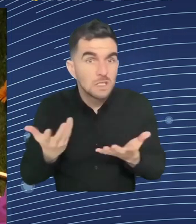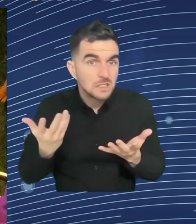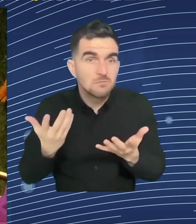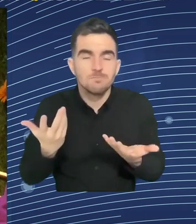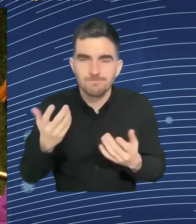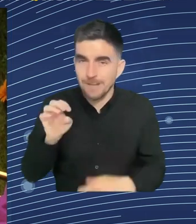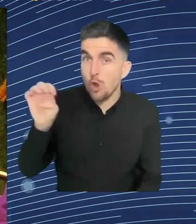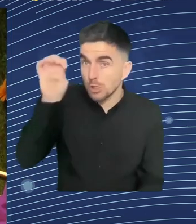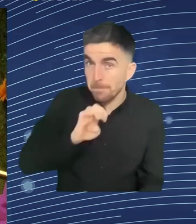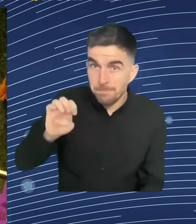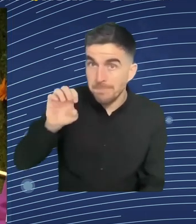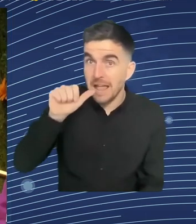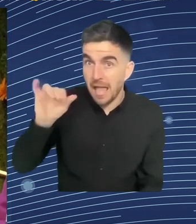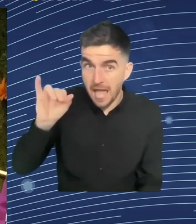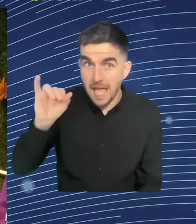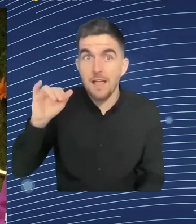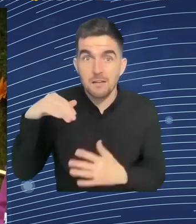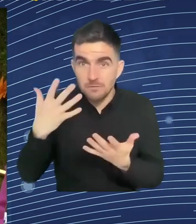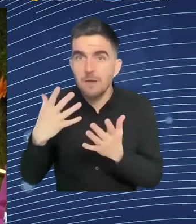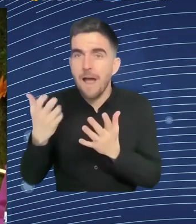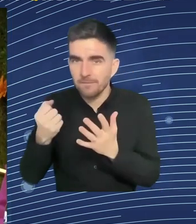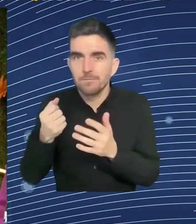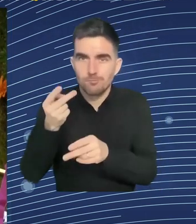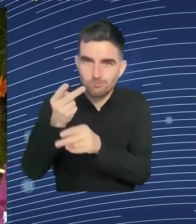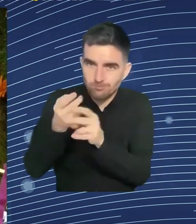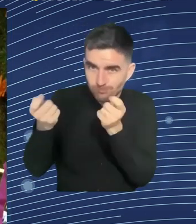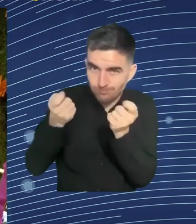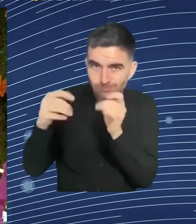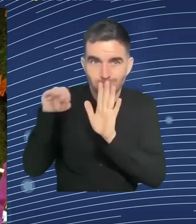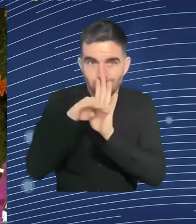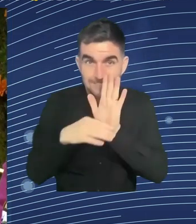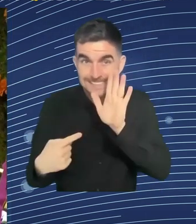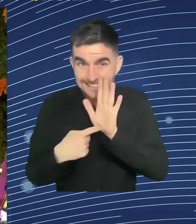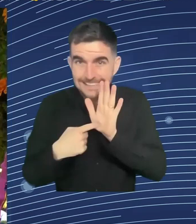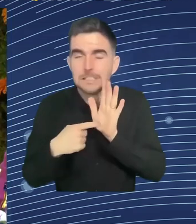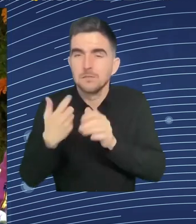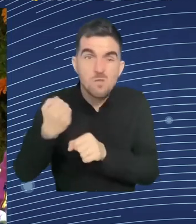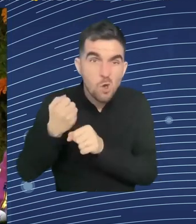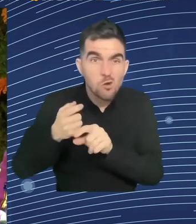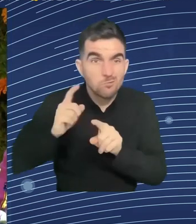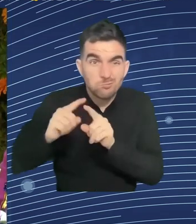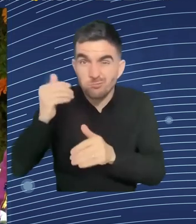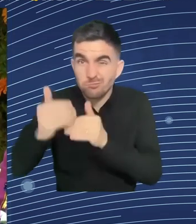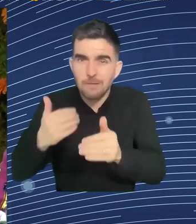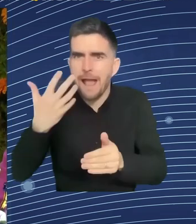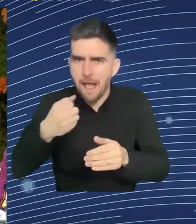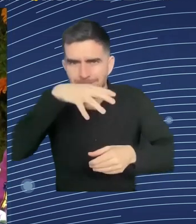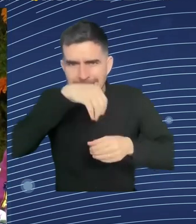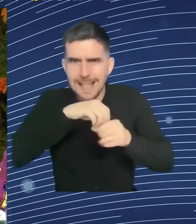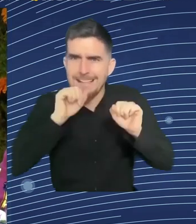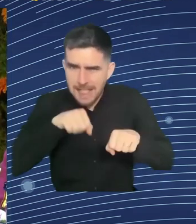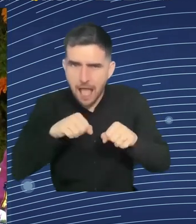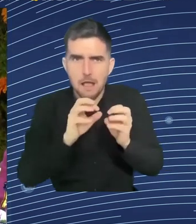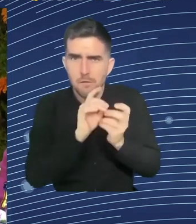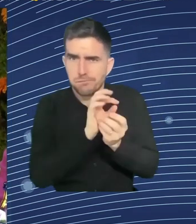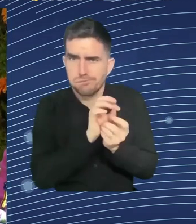manage the gig economy platforms like Uber, Fiverr and Deliveroo. What